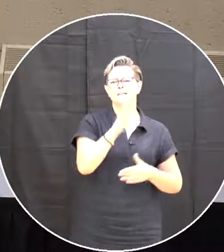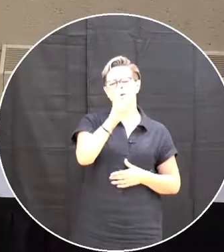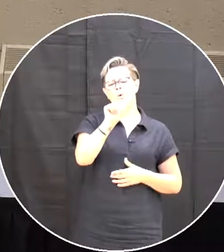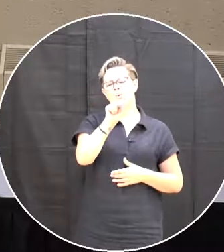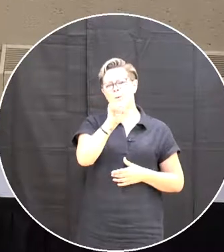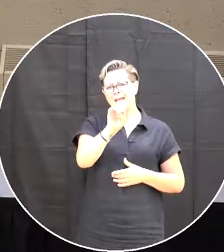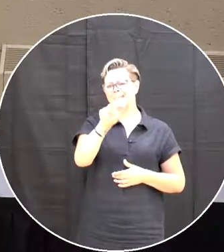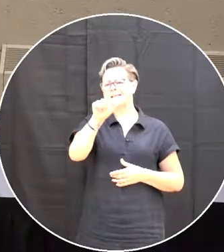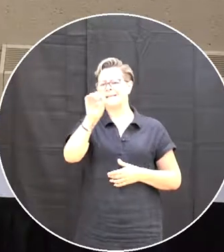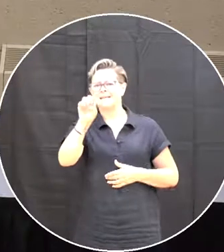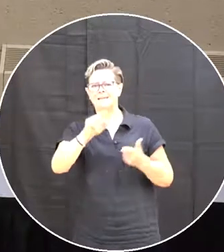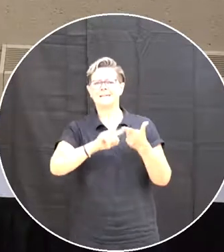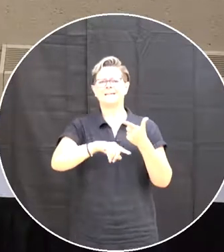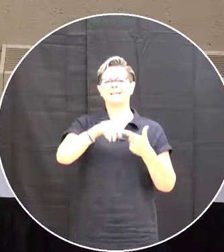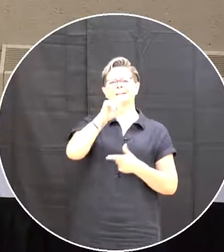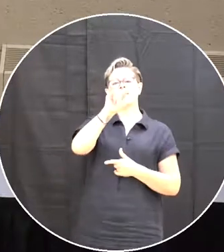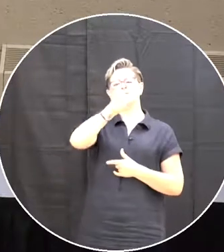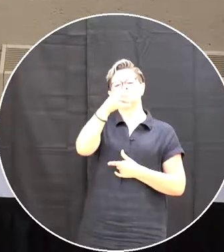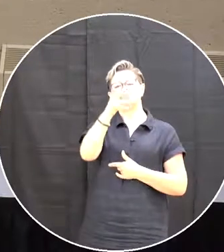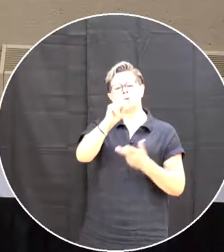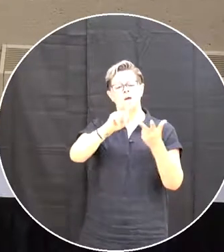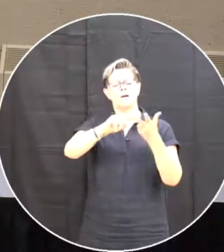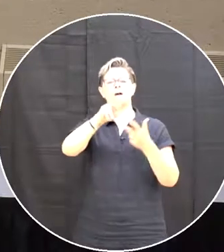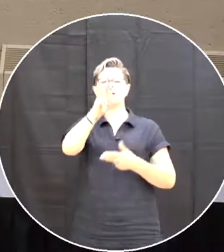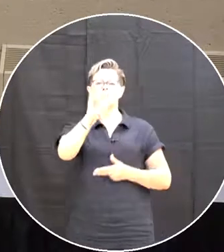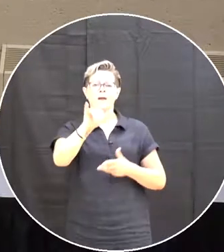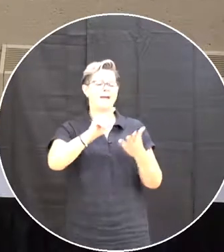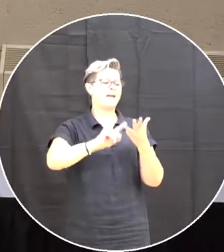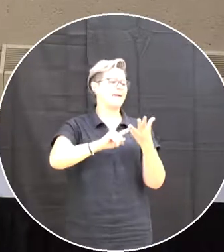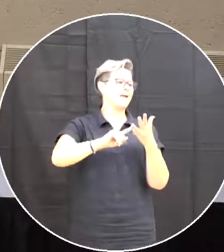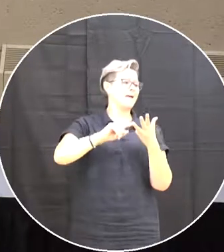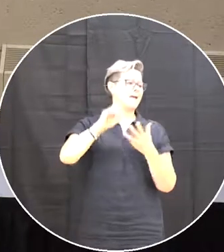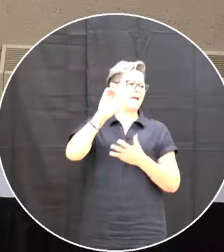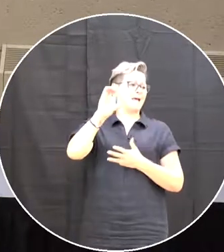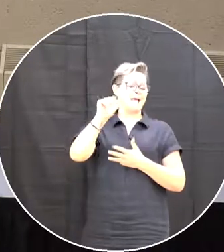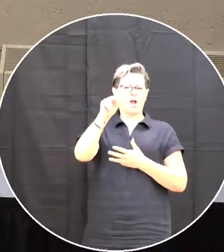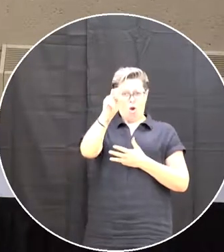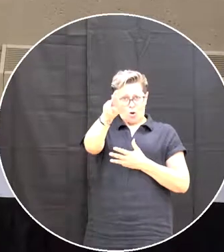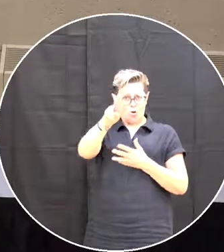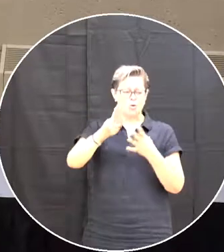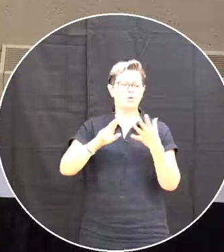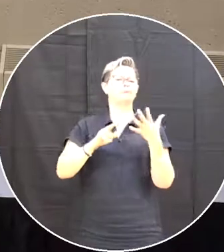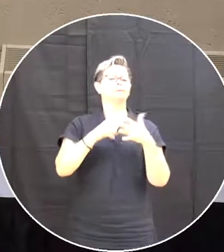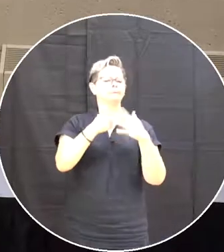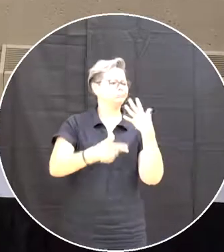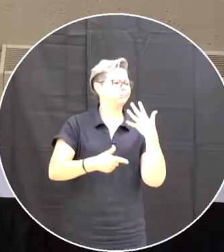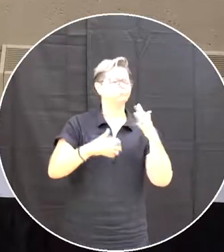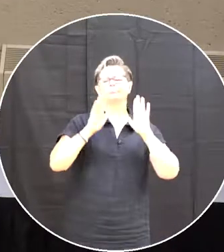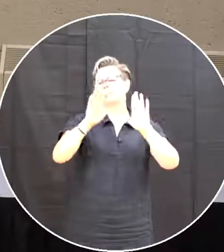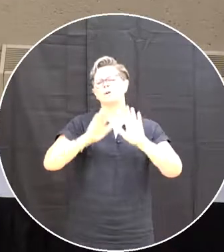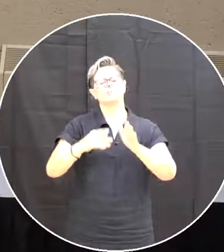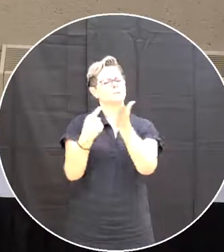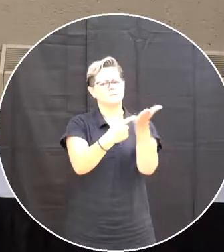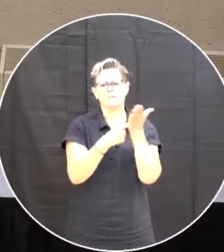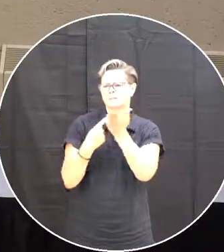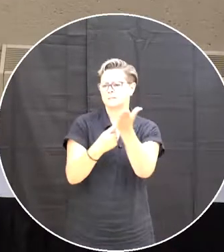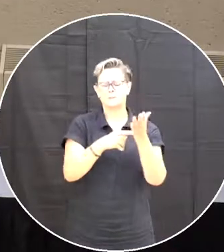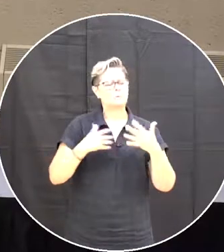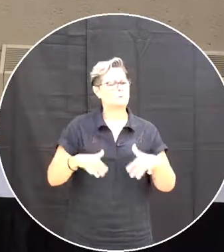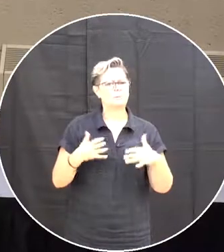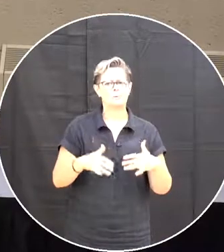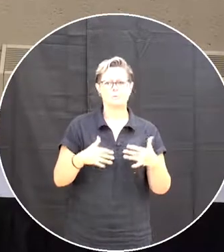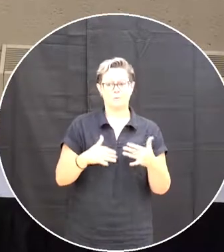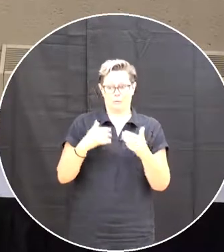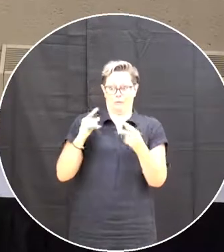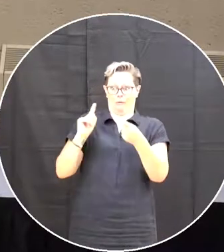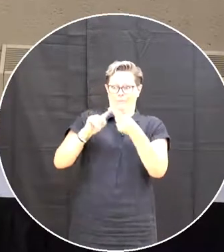Winston Carter John George Guy Elliott And Ray Bennett For their time during that meeting And the great discussions That we had to get to this